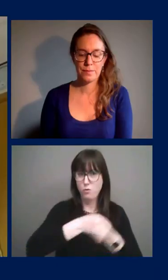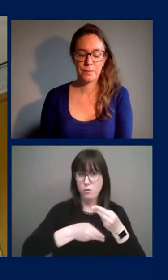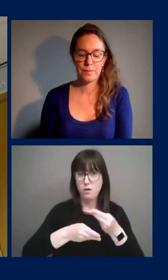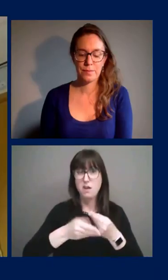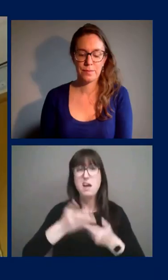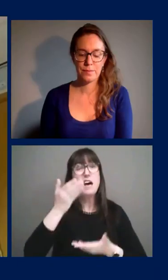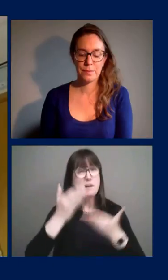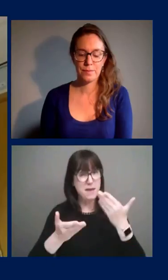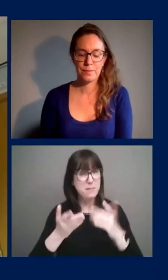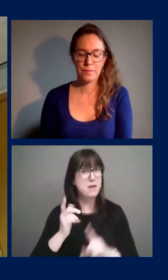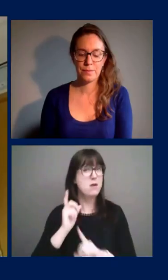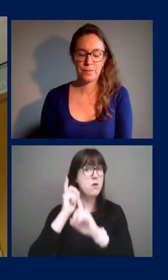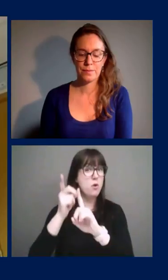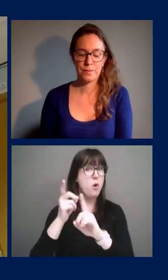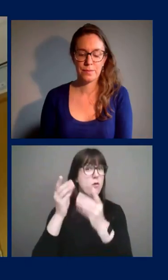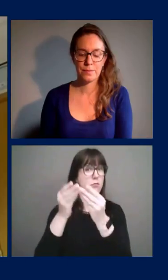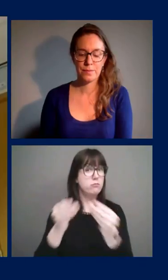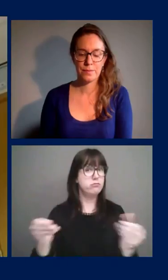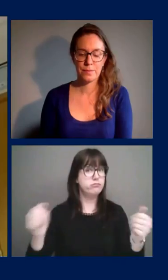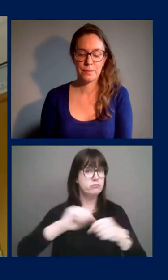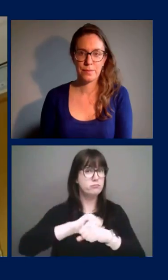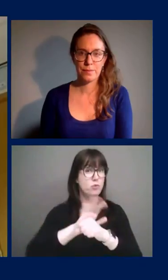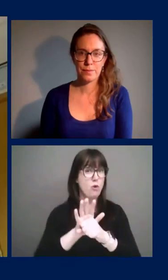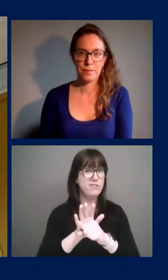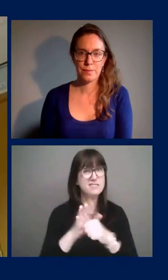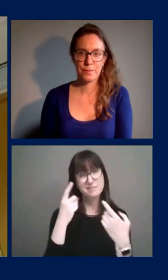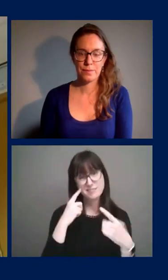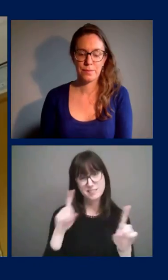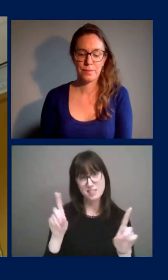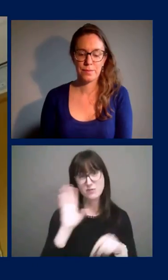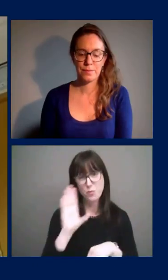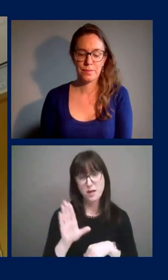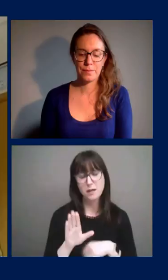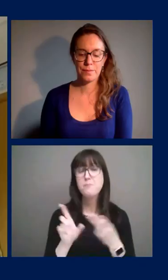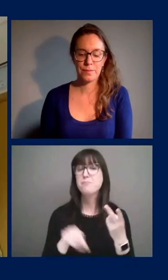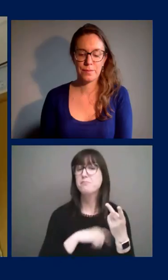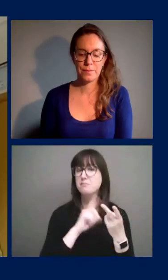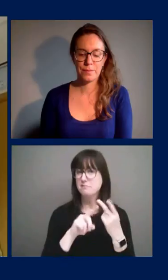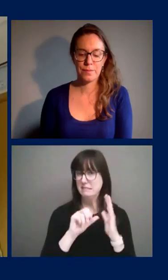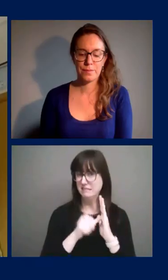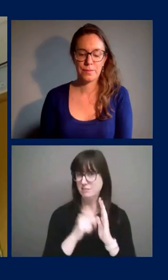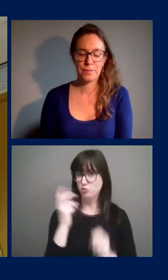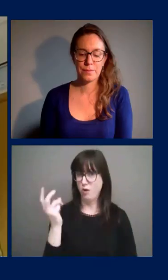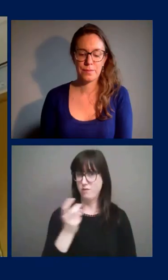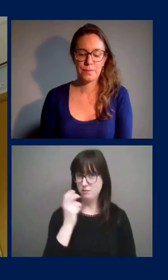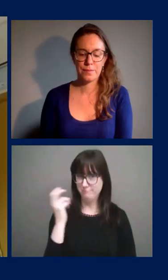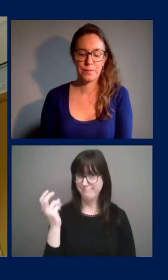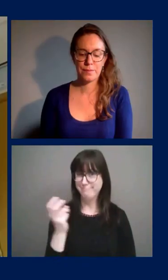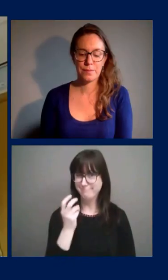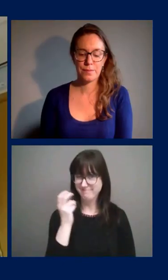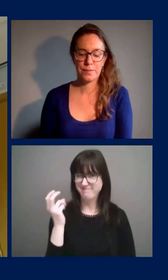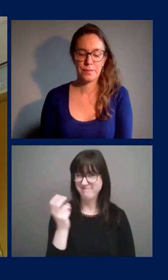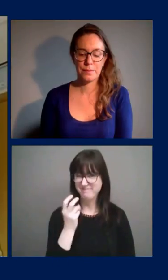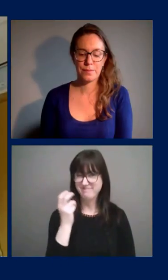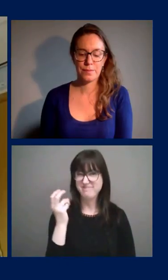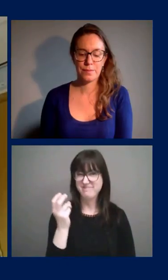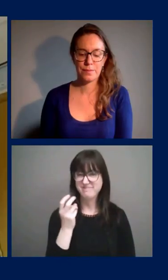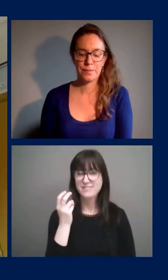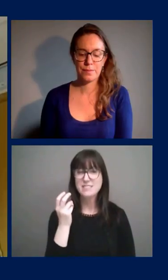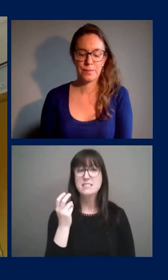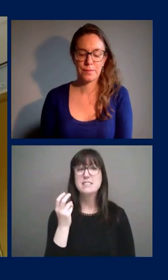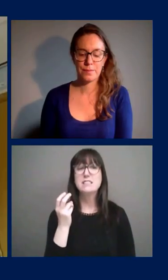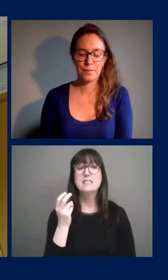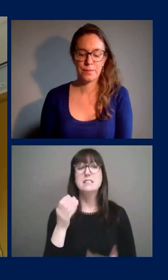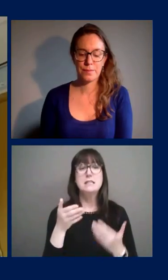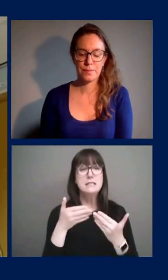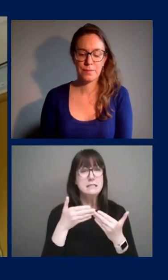elimination. Um, and, and the travel is also important. So, uh, as we go forward, uh, one of the